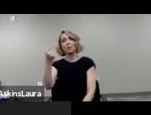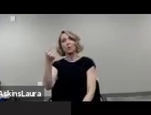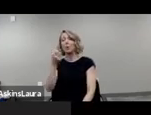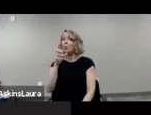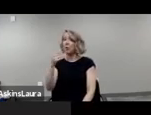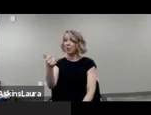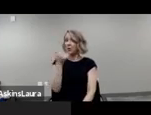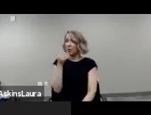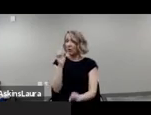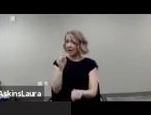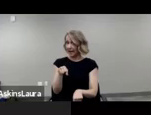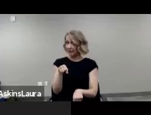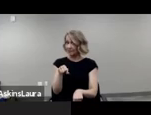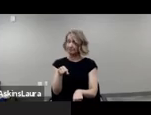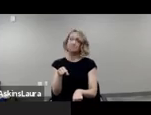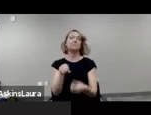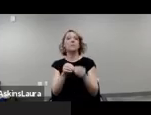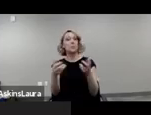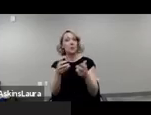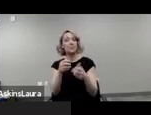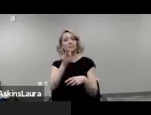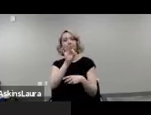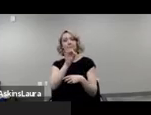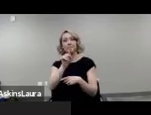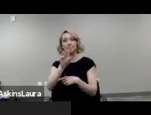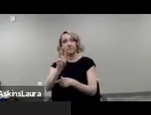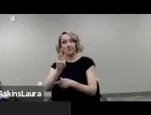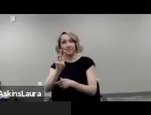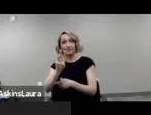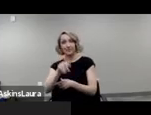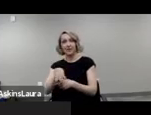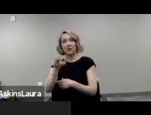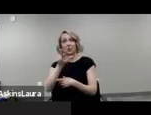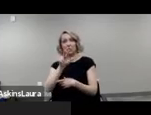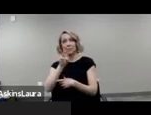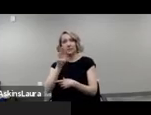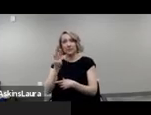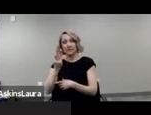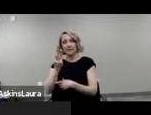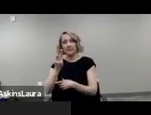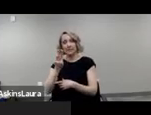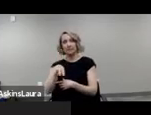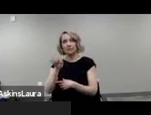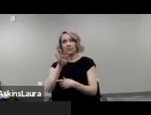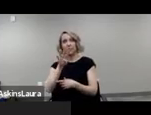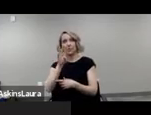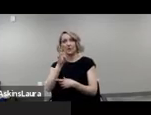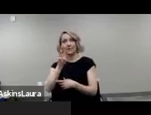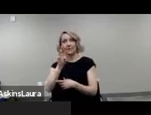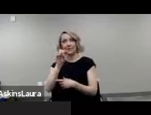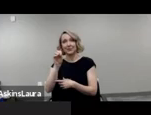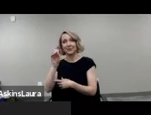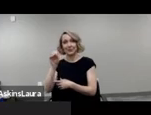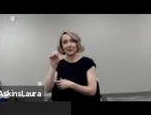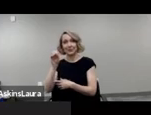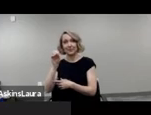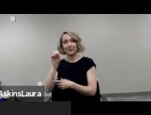you can call me. My telephone number is 916-366-4600.